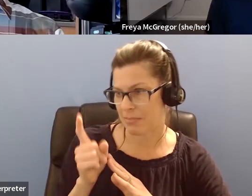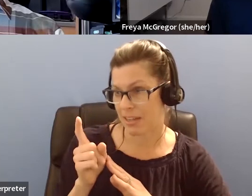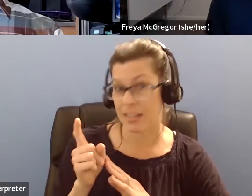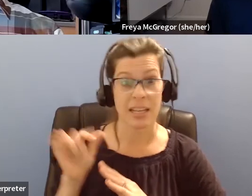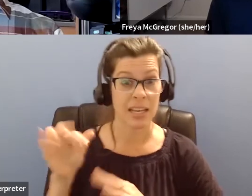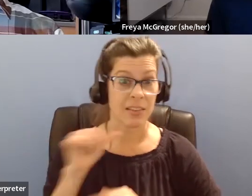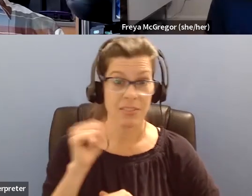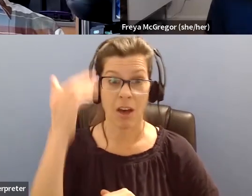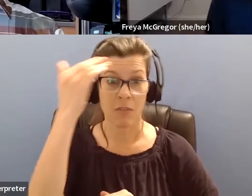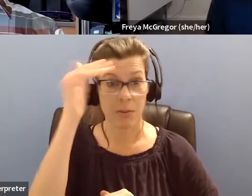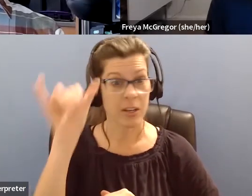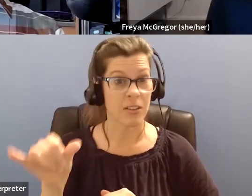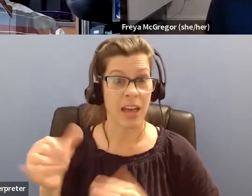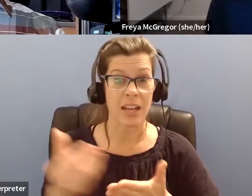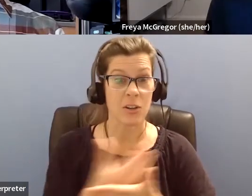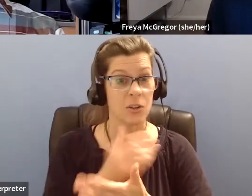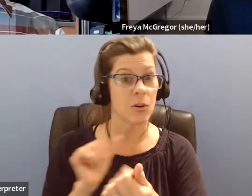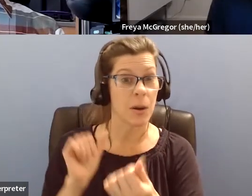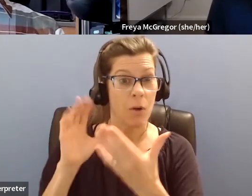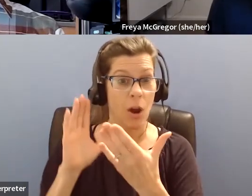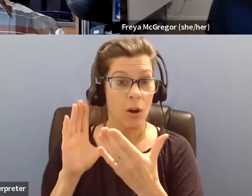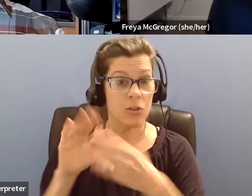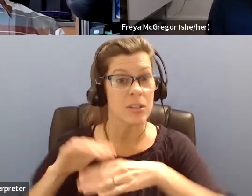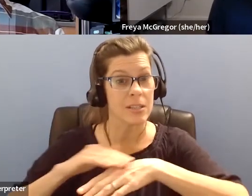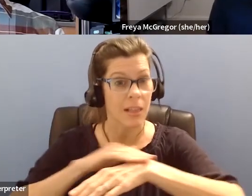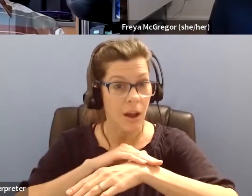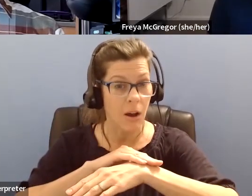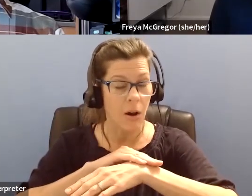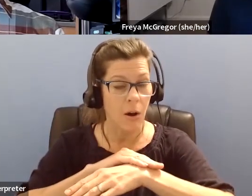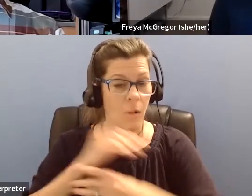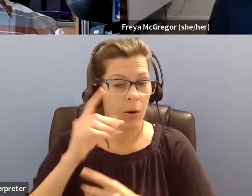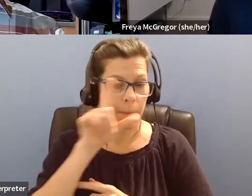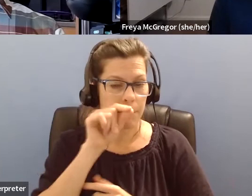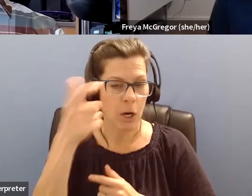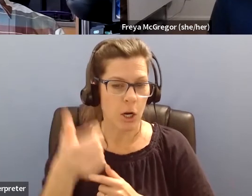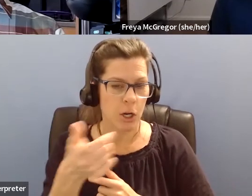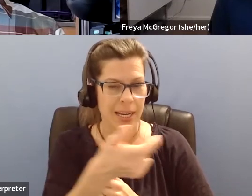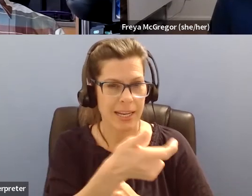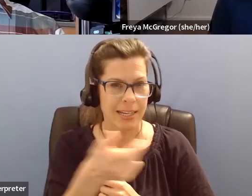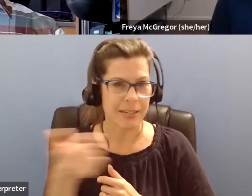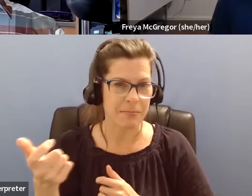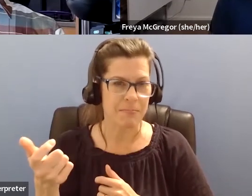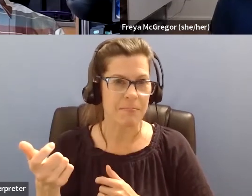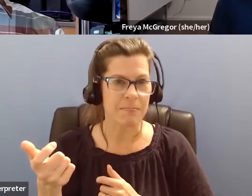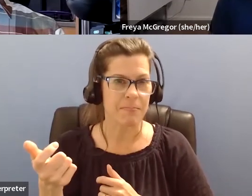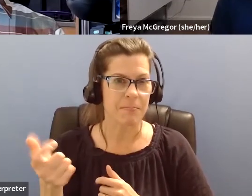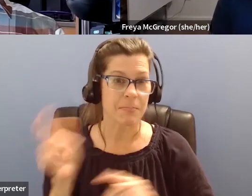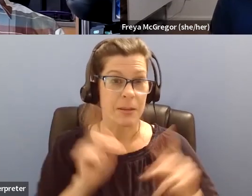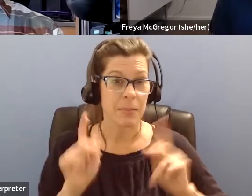movement, it's, it is where, um, birders, uh, might